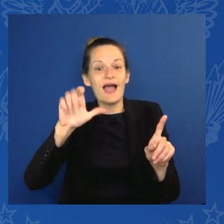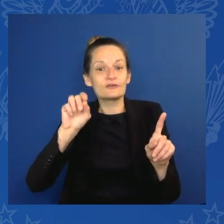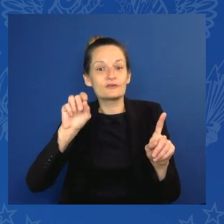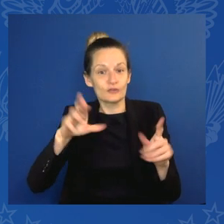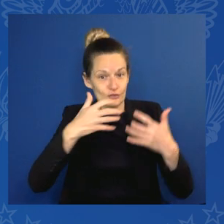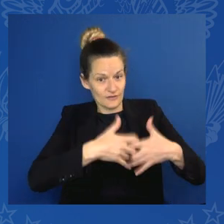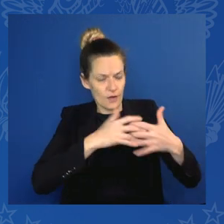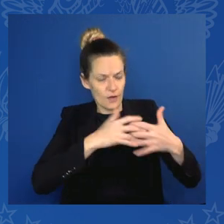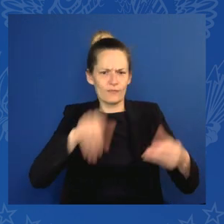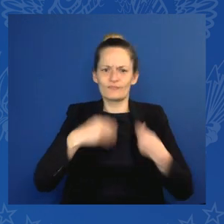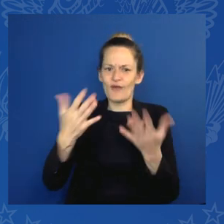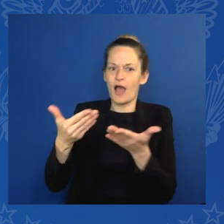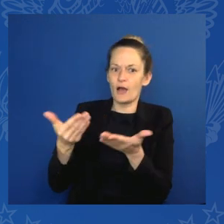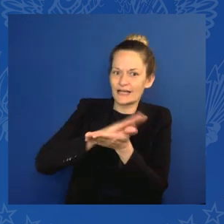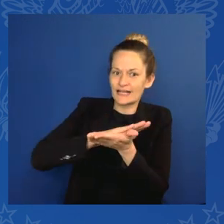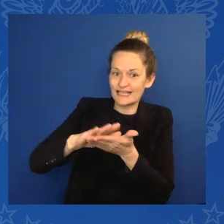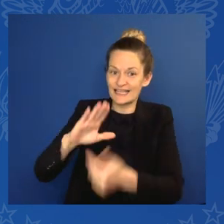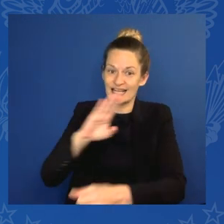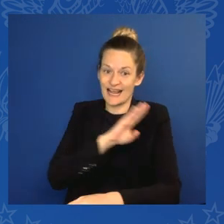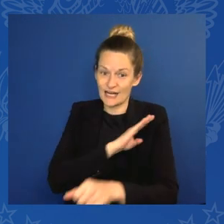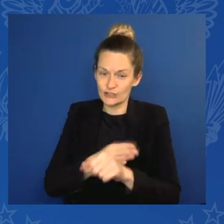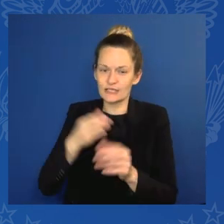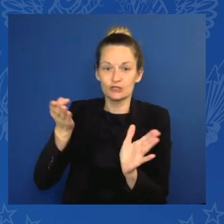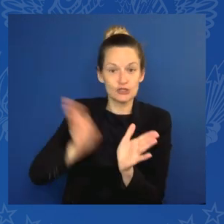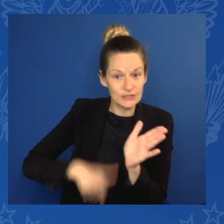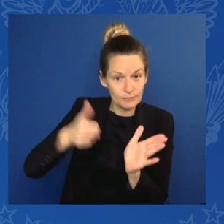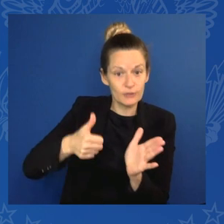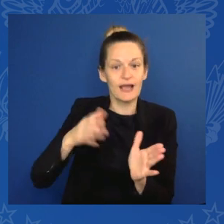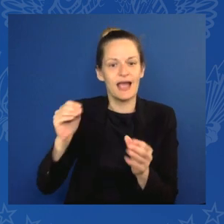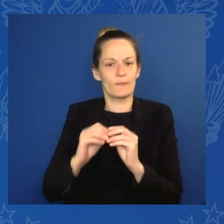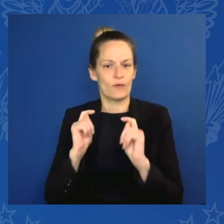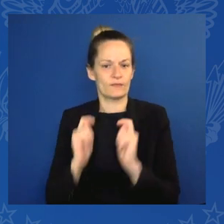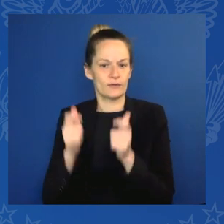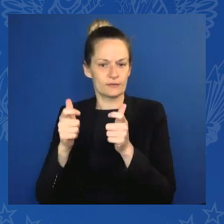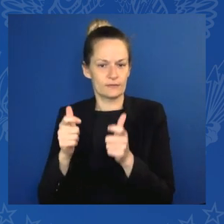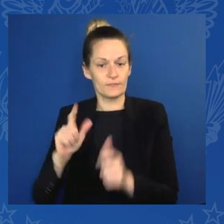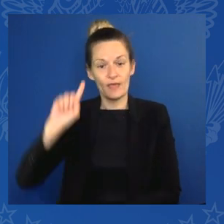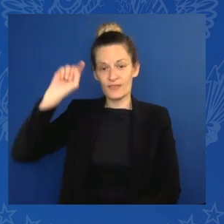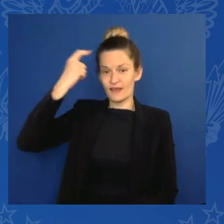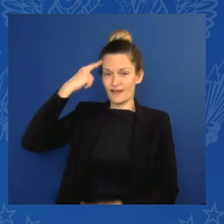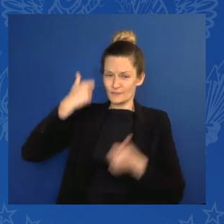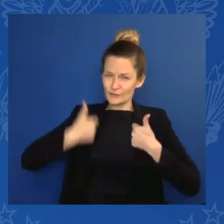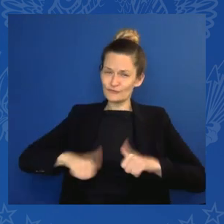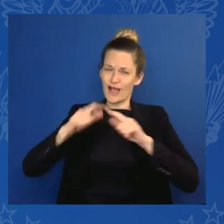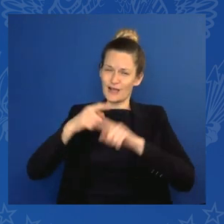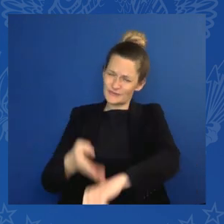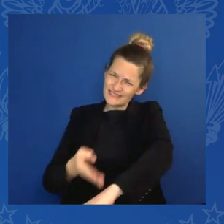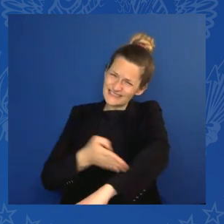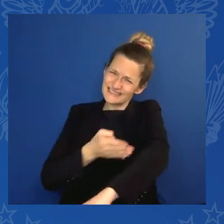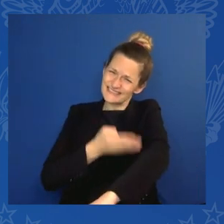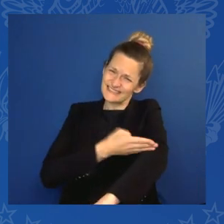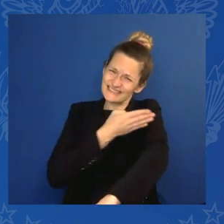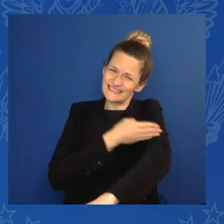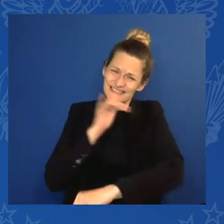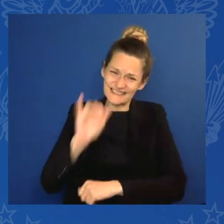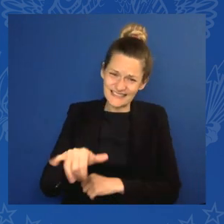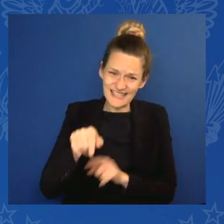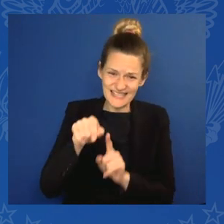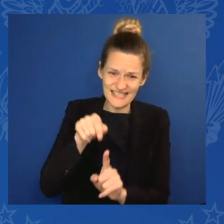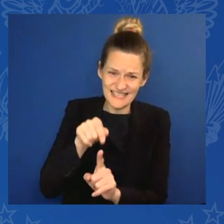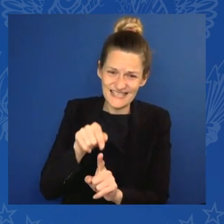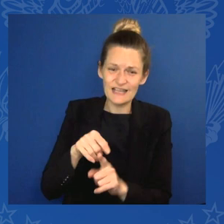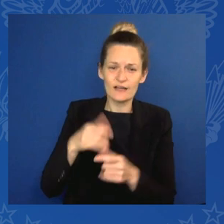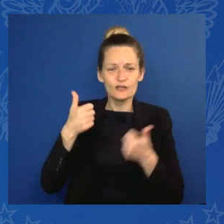the development of this groundbreaking American technology, which will strengthen Europe's energy security and create thousands of jobs in